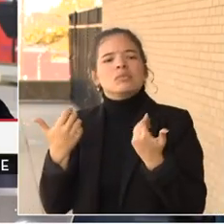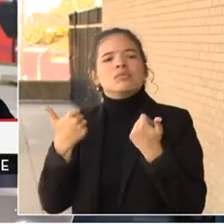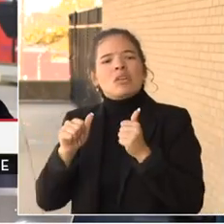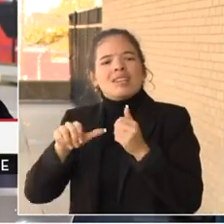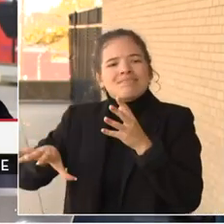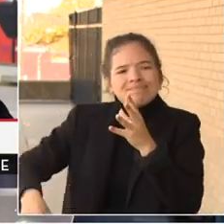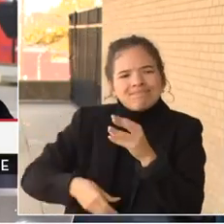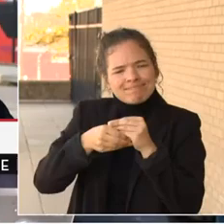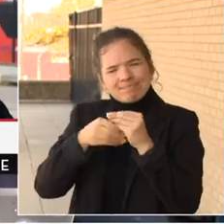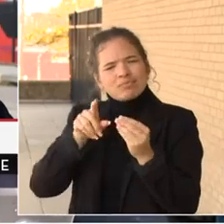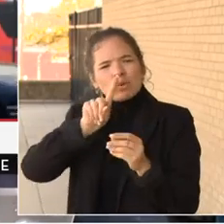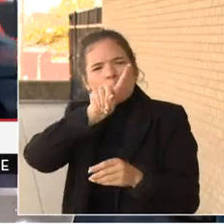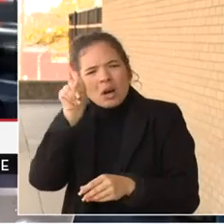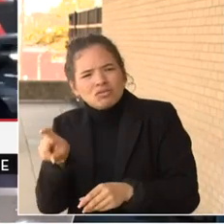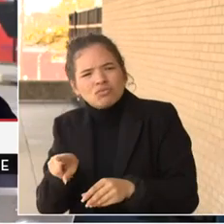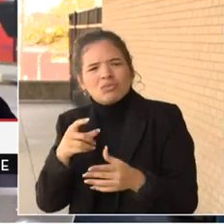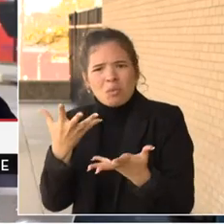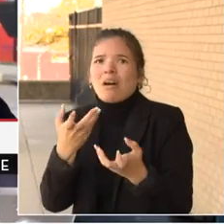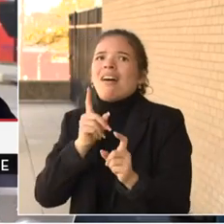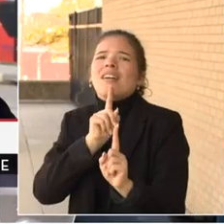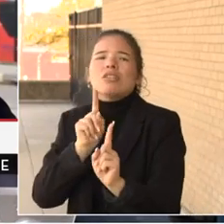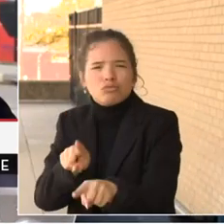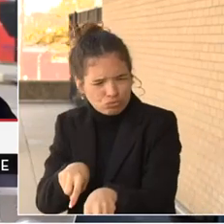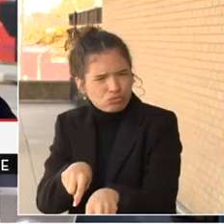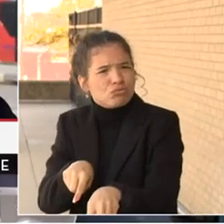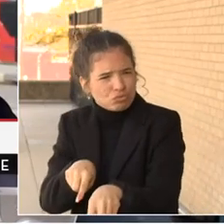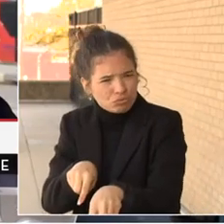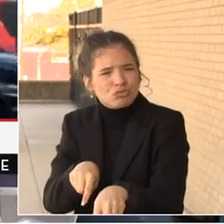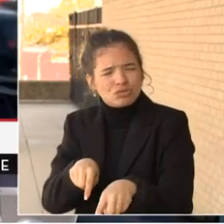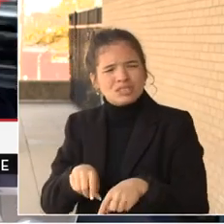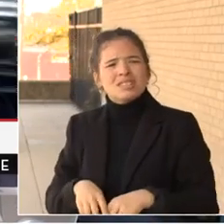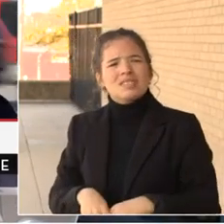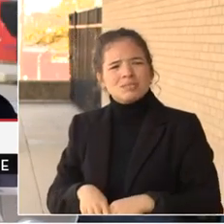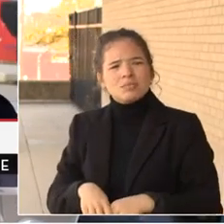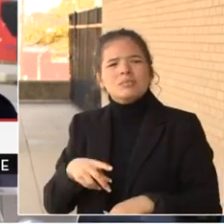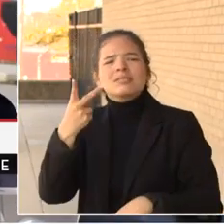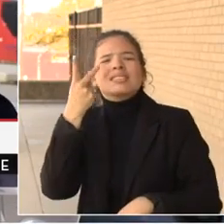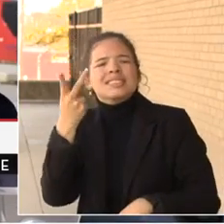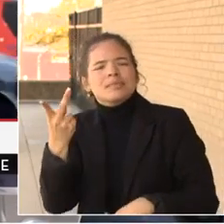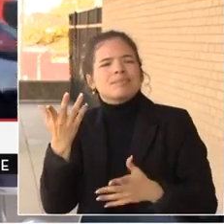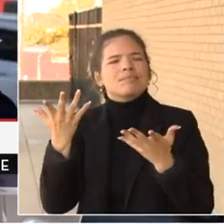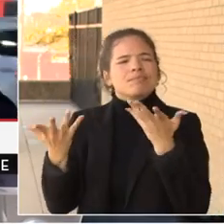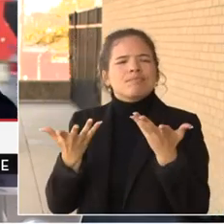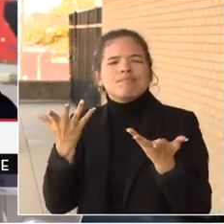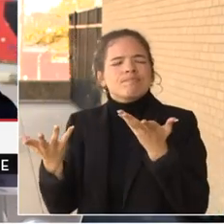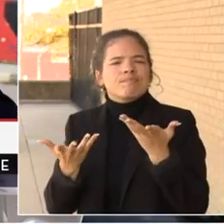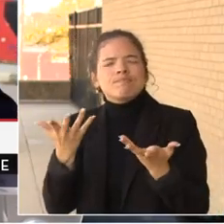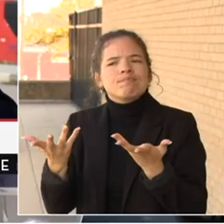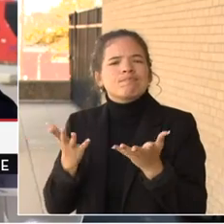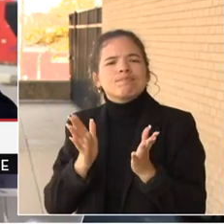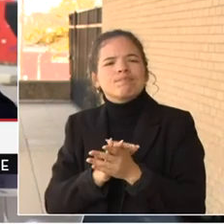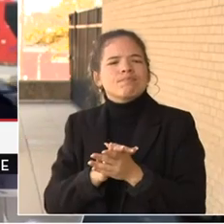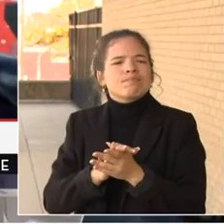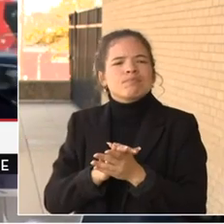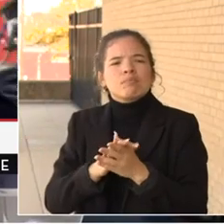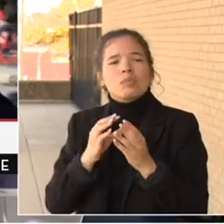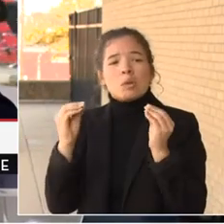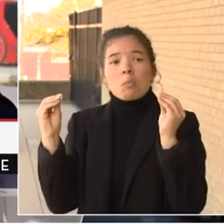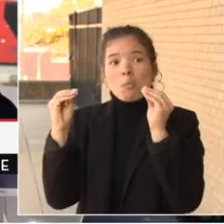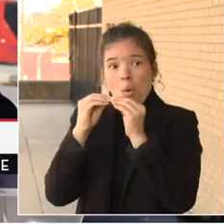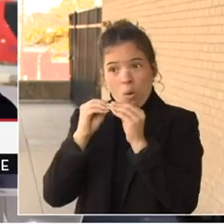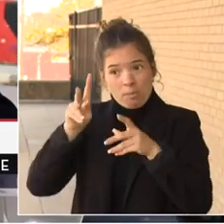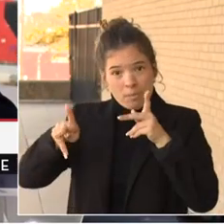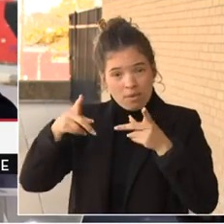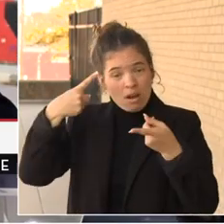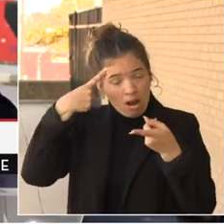raised on the days on Tuesday, uh, to see that we can get to any, uh, heightened consensus around, uh,